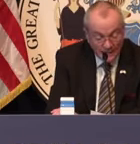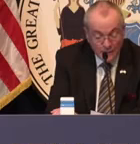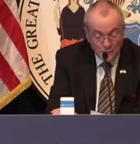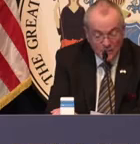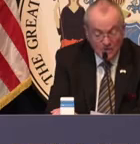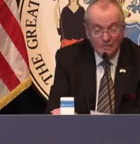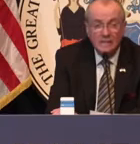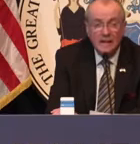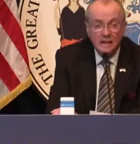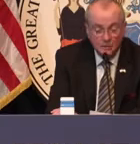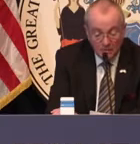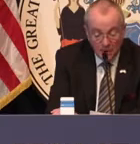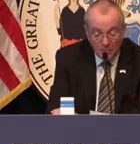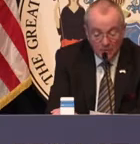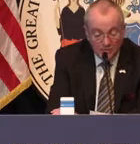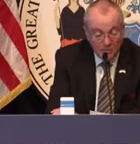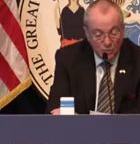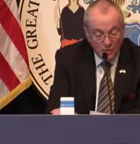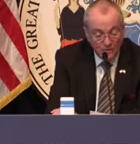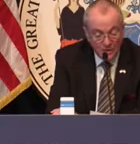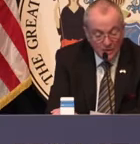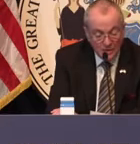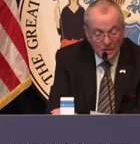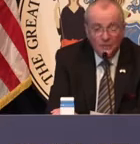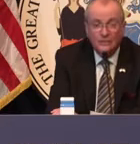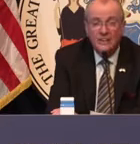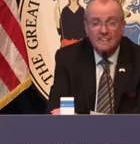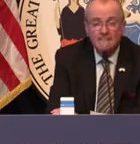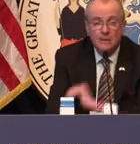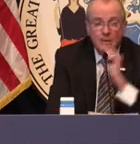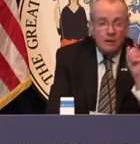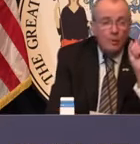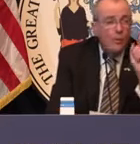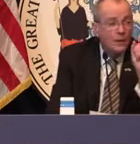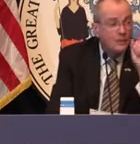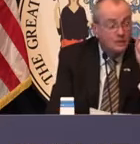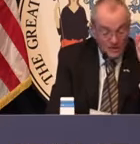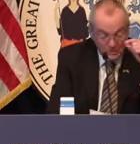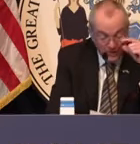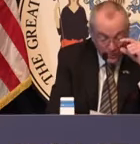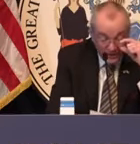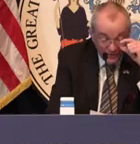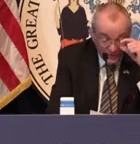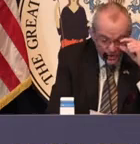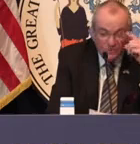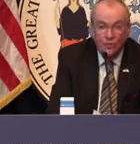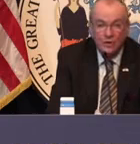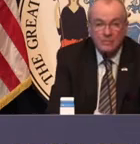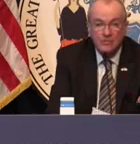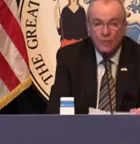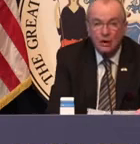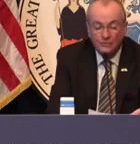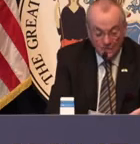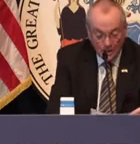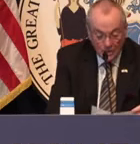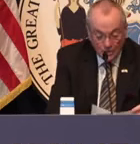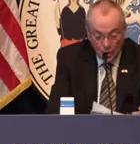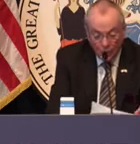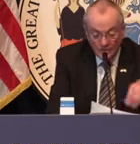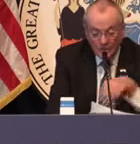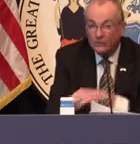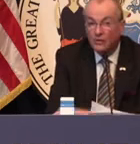And as we do every day, we remember a few more of those we lost. Remember why we do this, by the way. First and foremost,